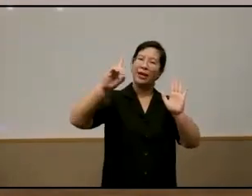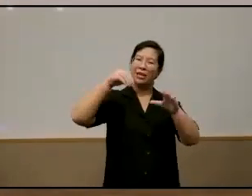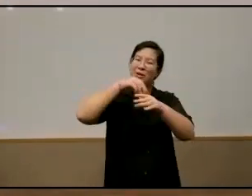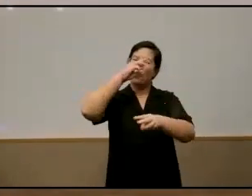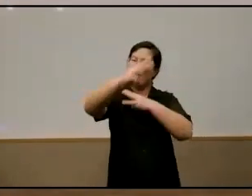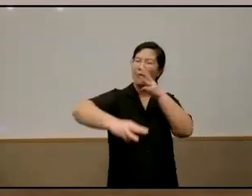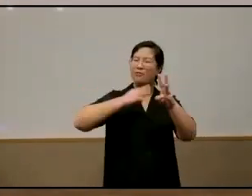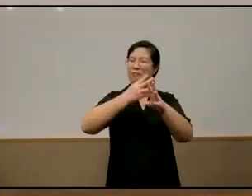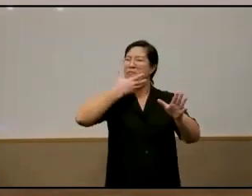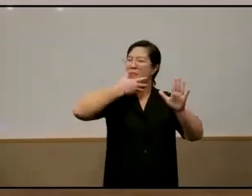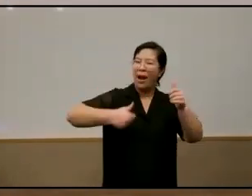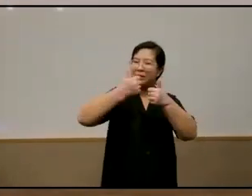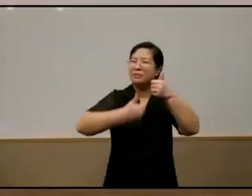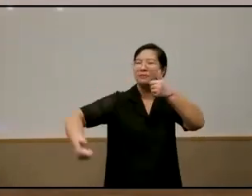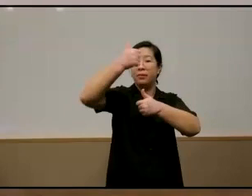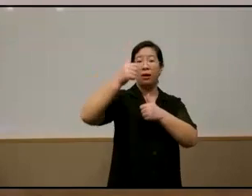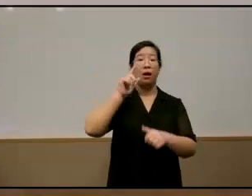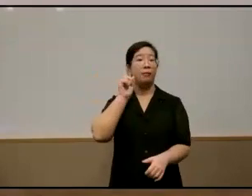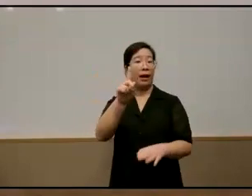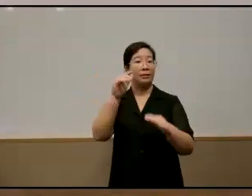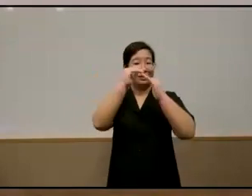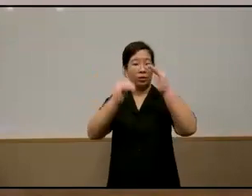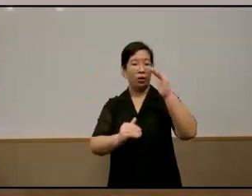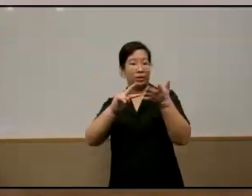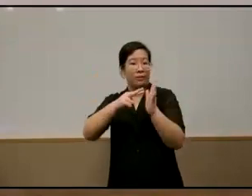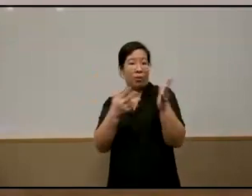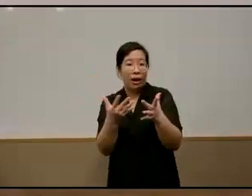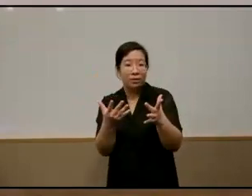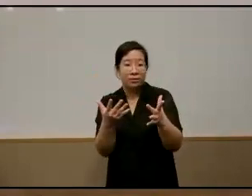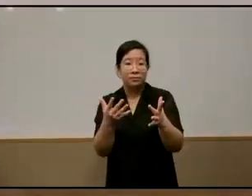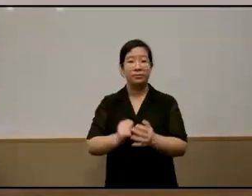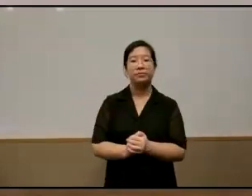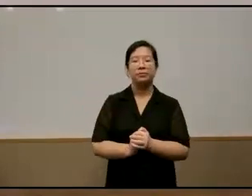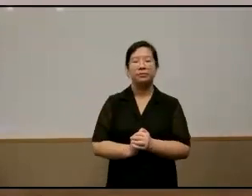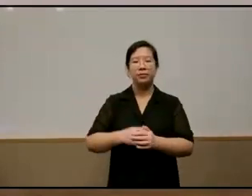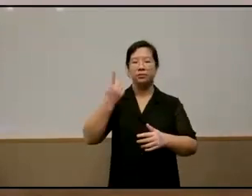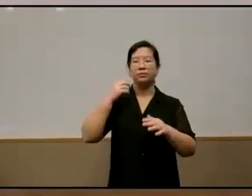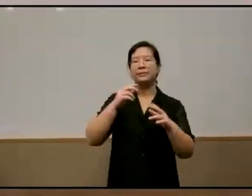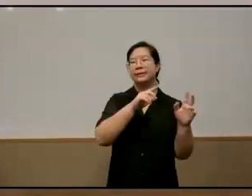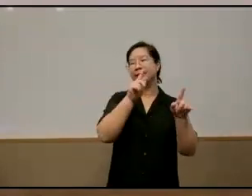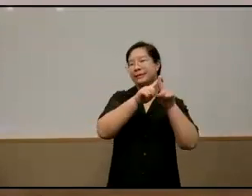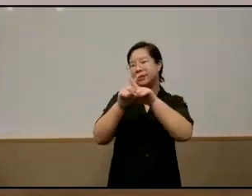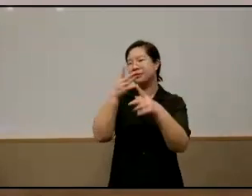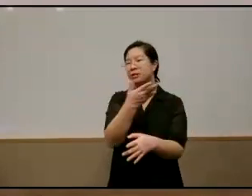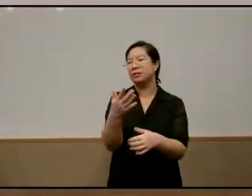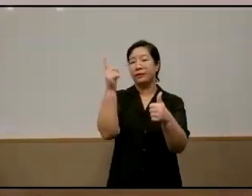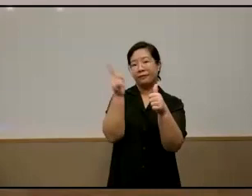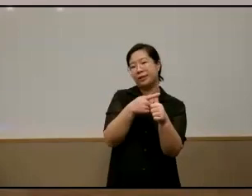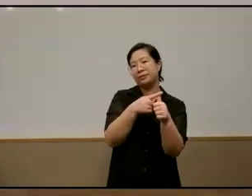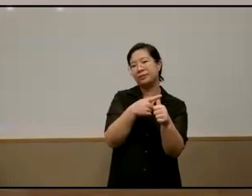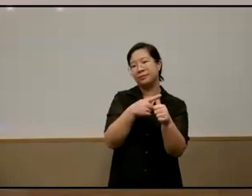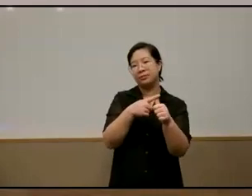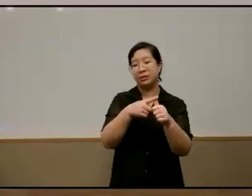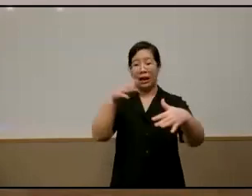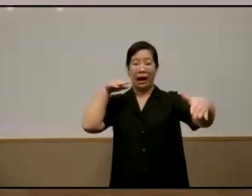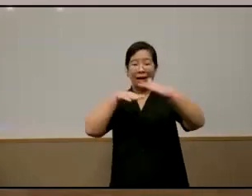inequality in the context of our discussion today refers to a few different but related things first unequal